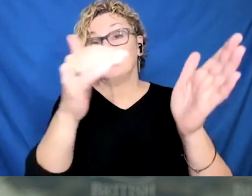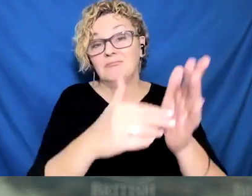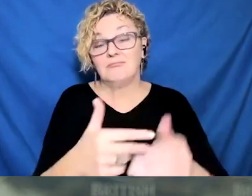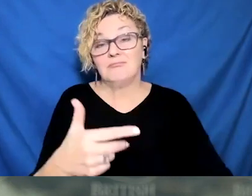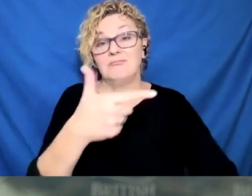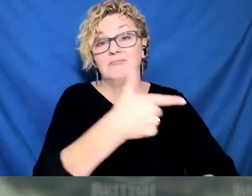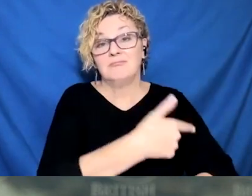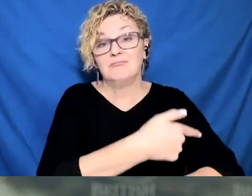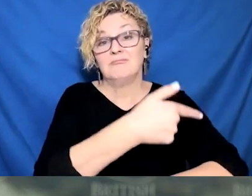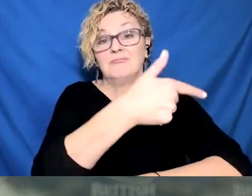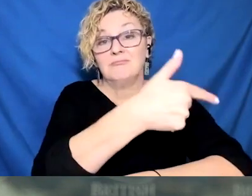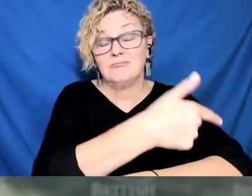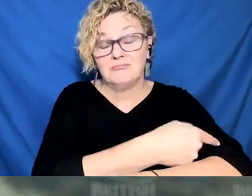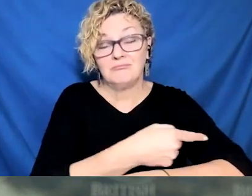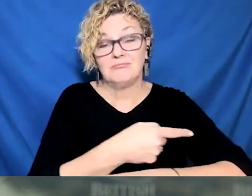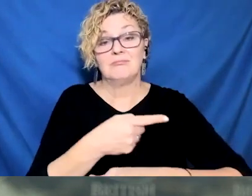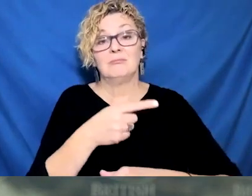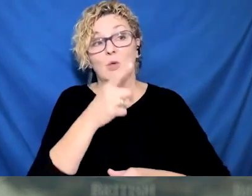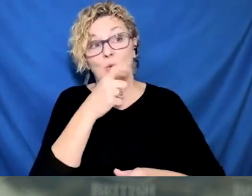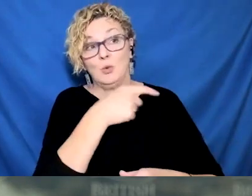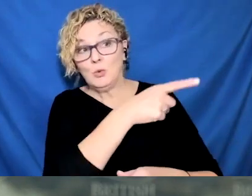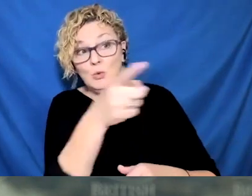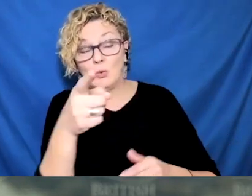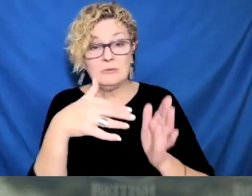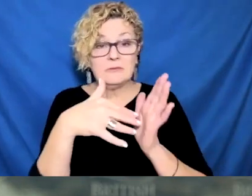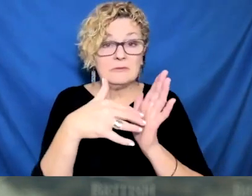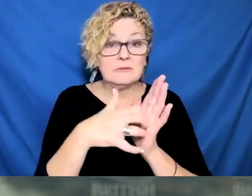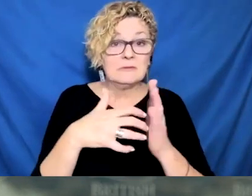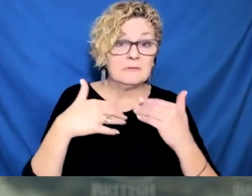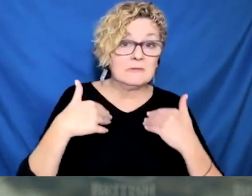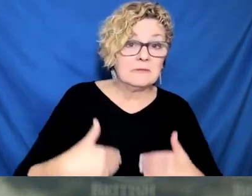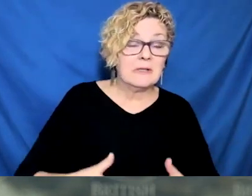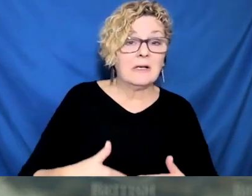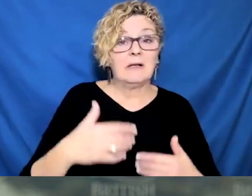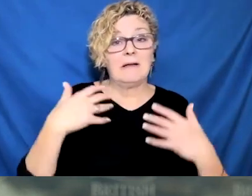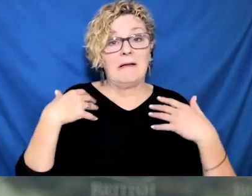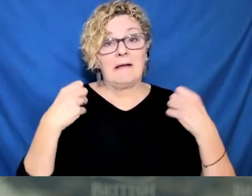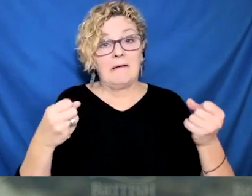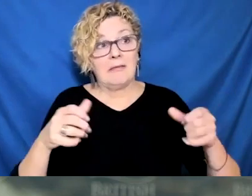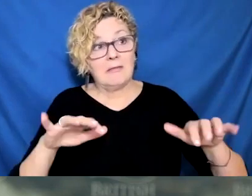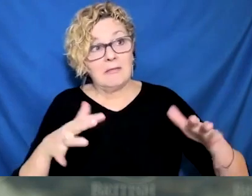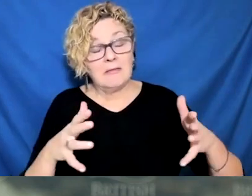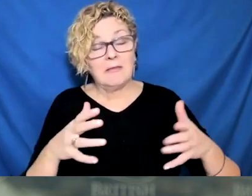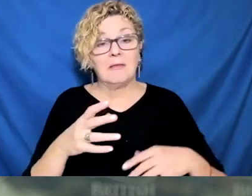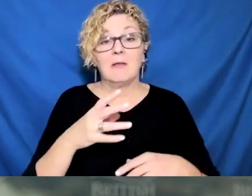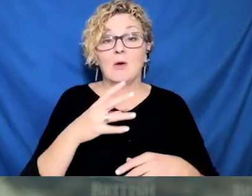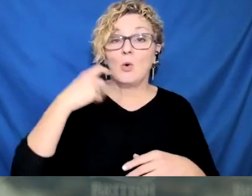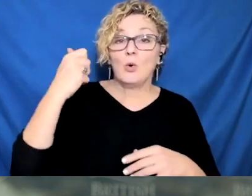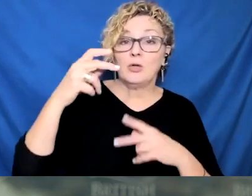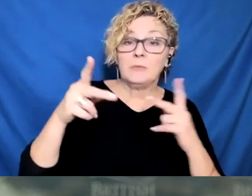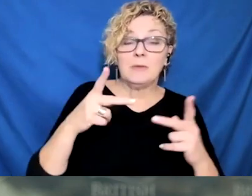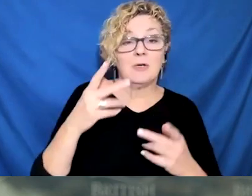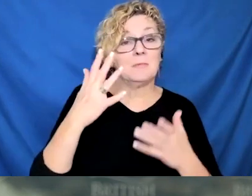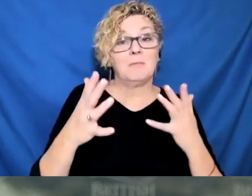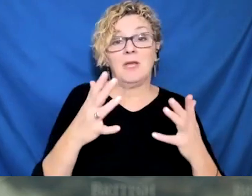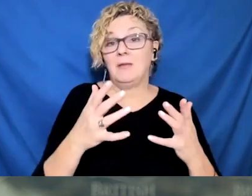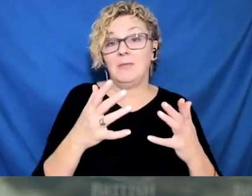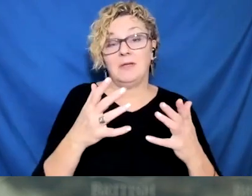comes from us. But what we have presented today, I think, the